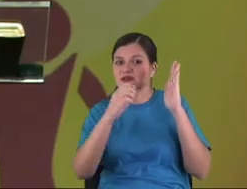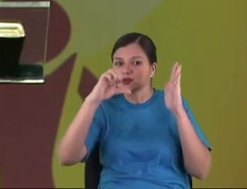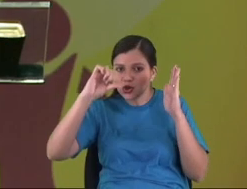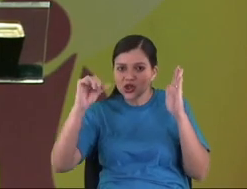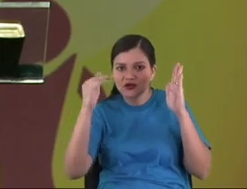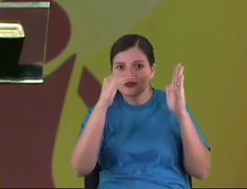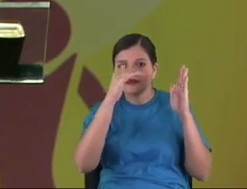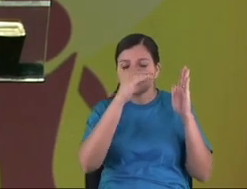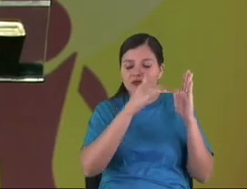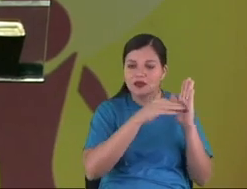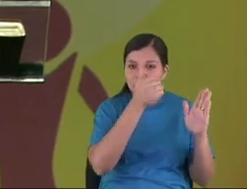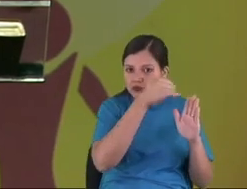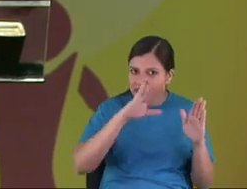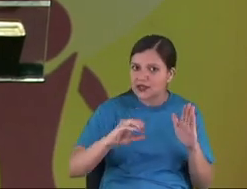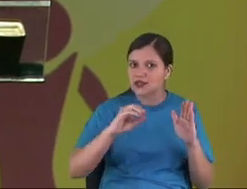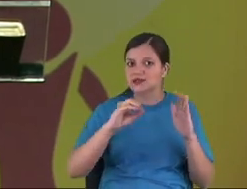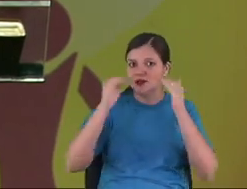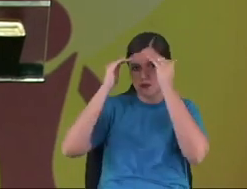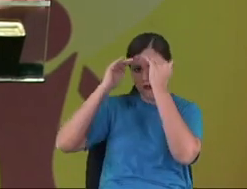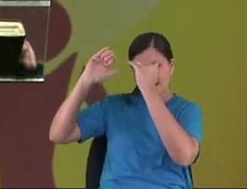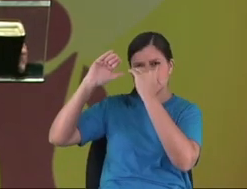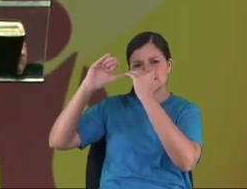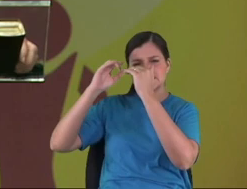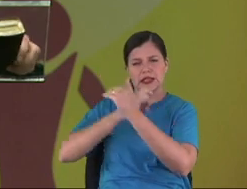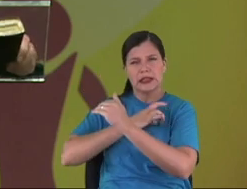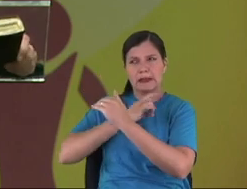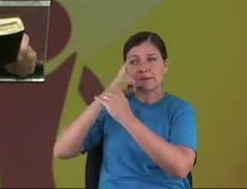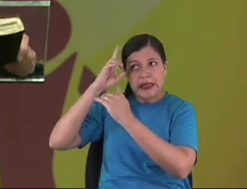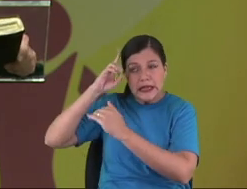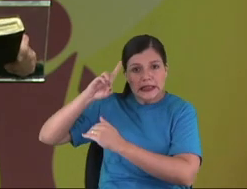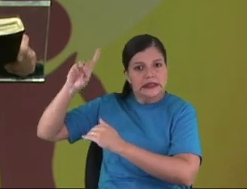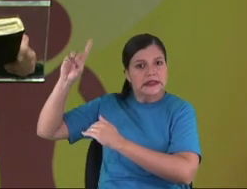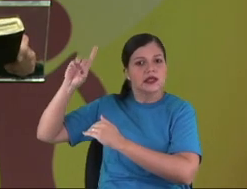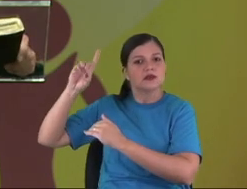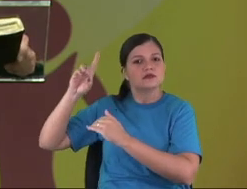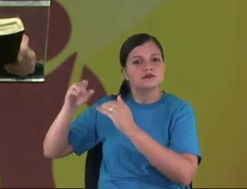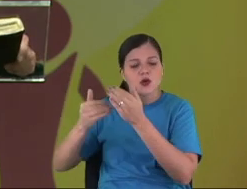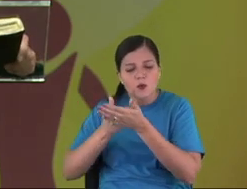If you fear God, it's the base of